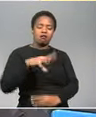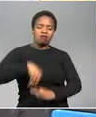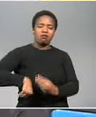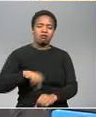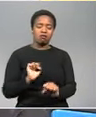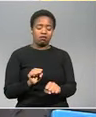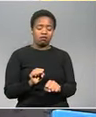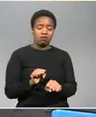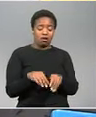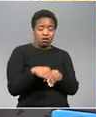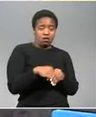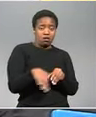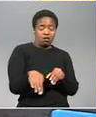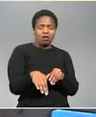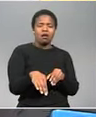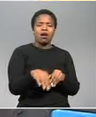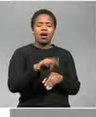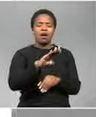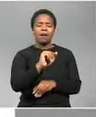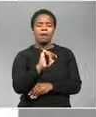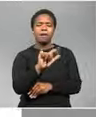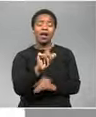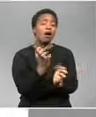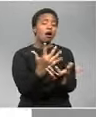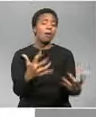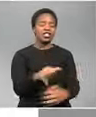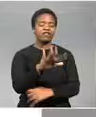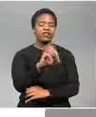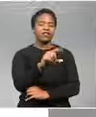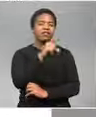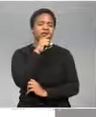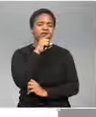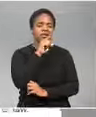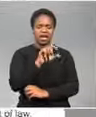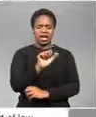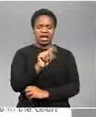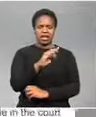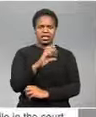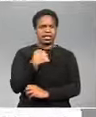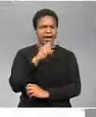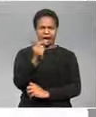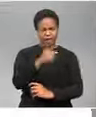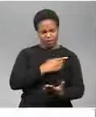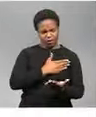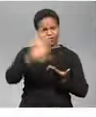released on 50,000 rand bail the ANC Youth League was quick to call for her head